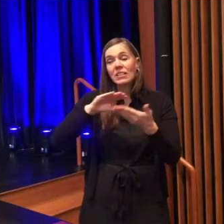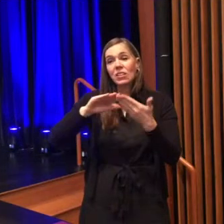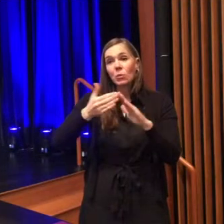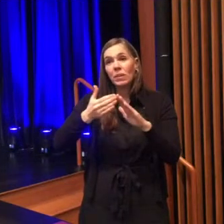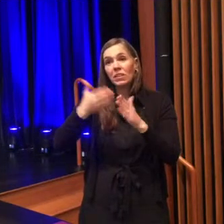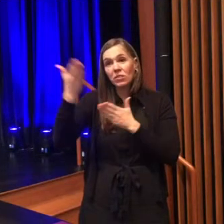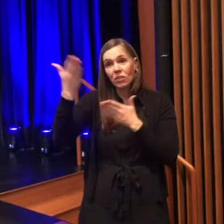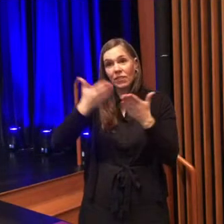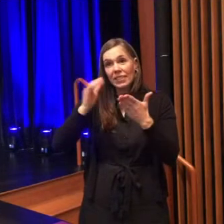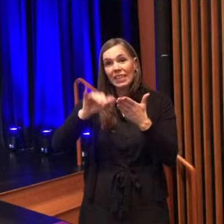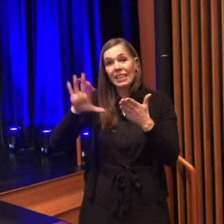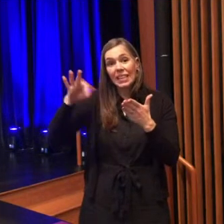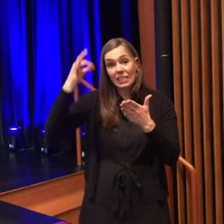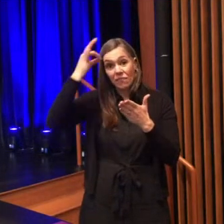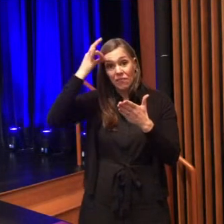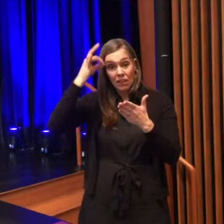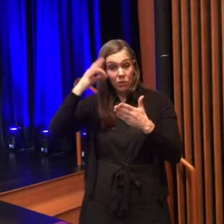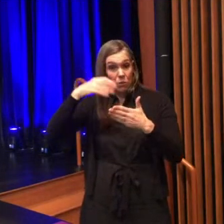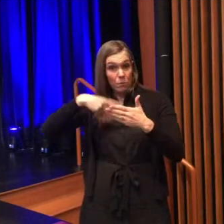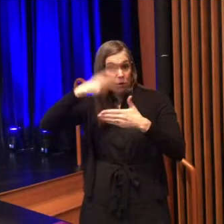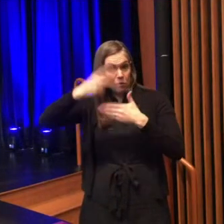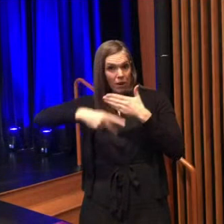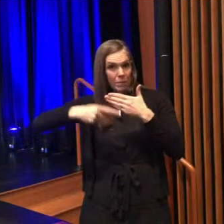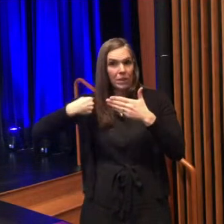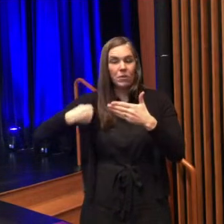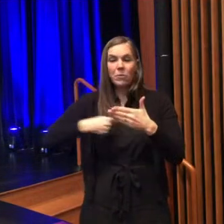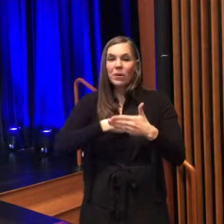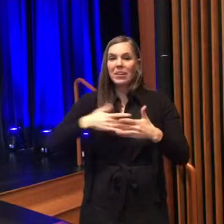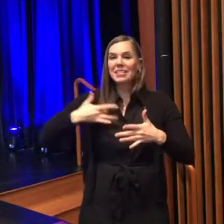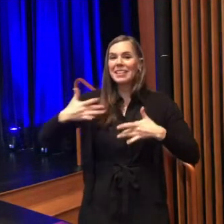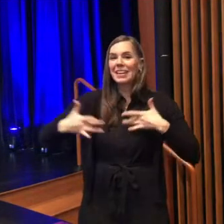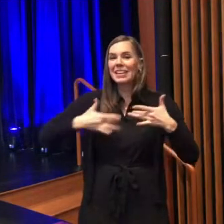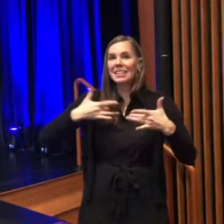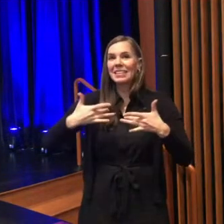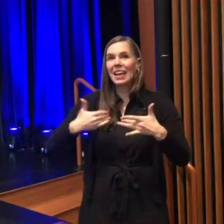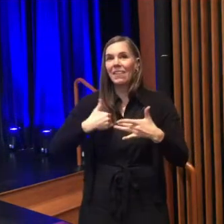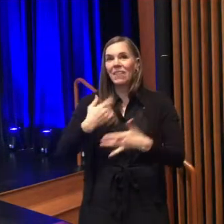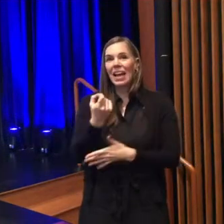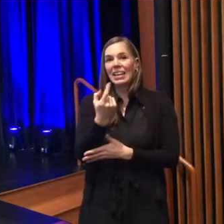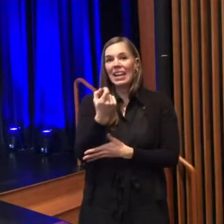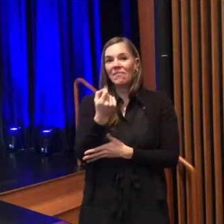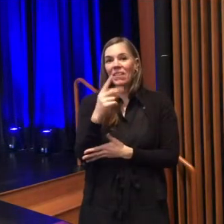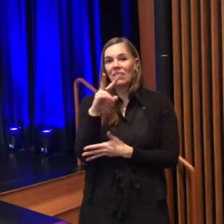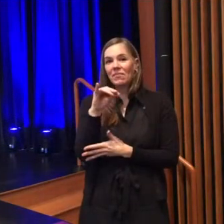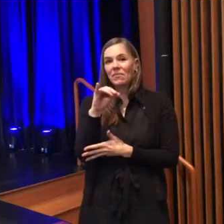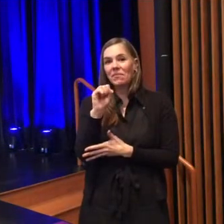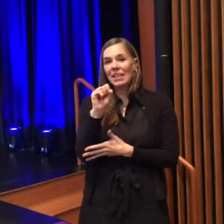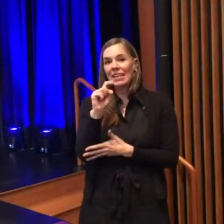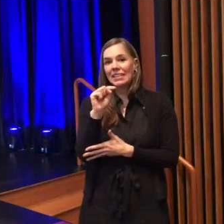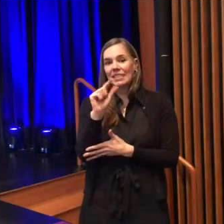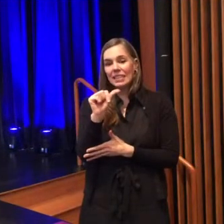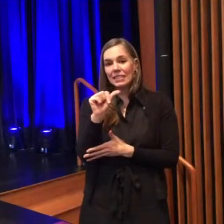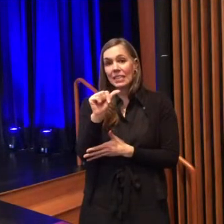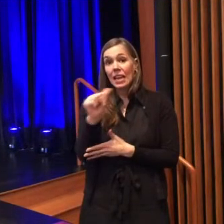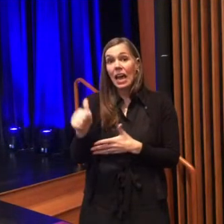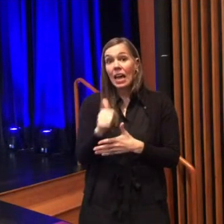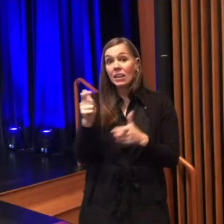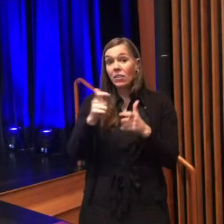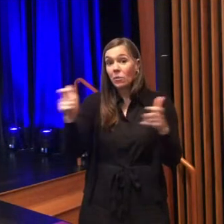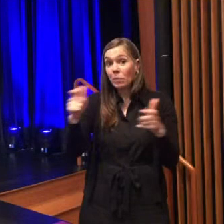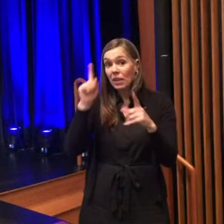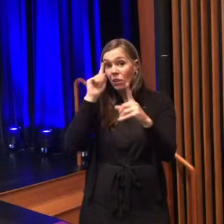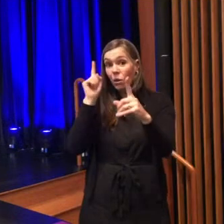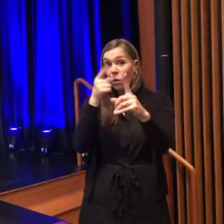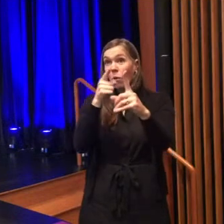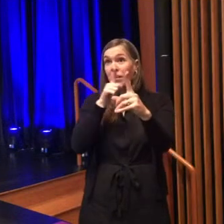program and we are delighted to be able to be hosting 11 vistas the other big explicit goal with strong neighborhoods